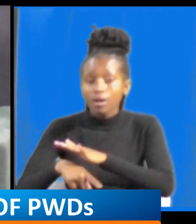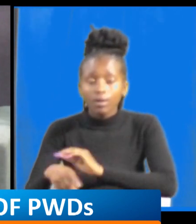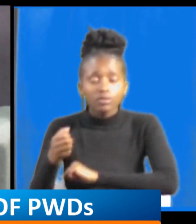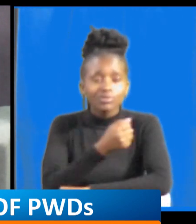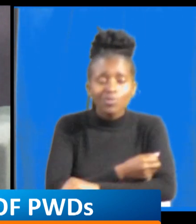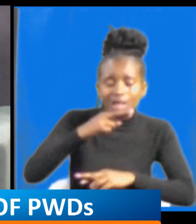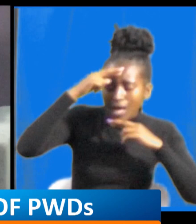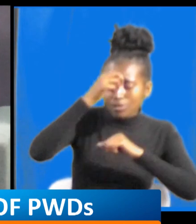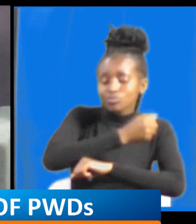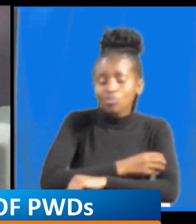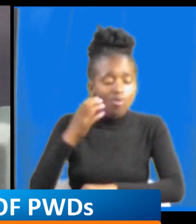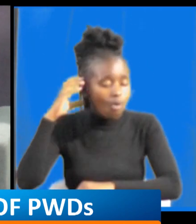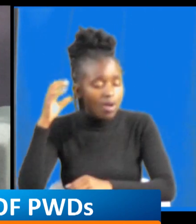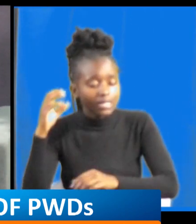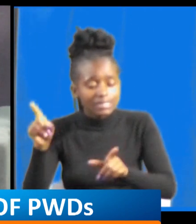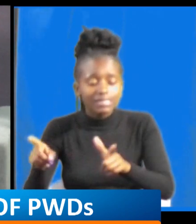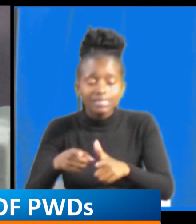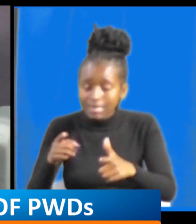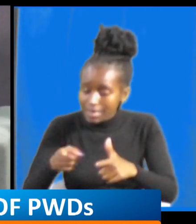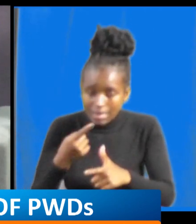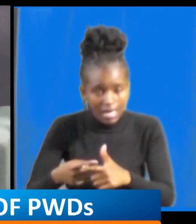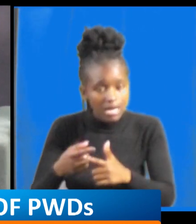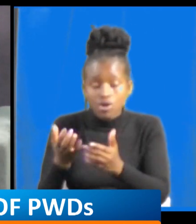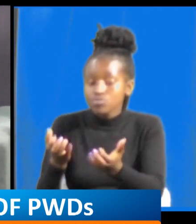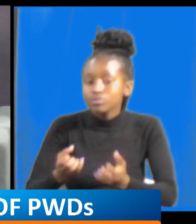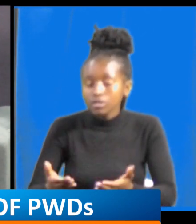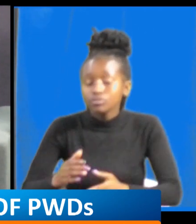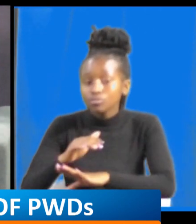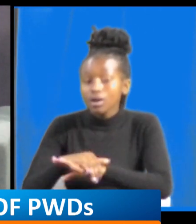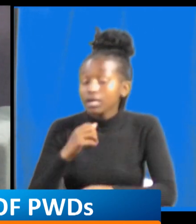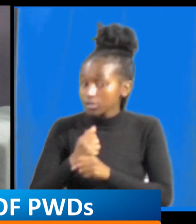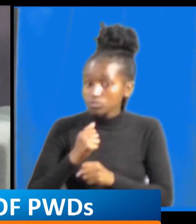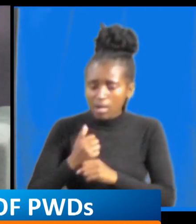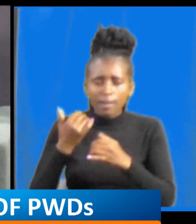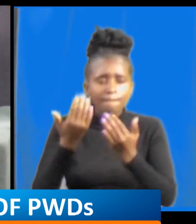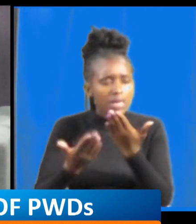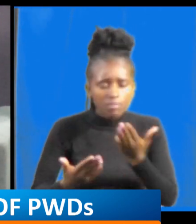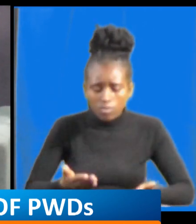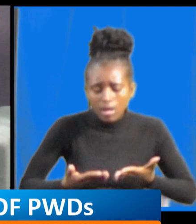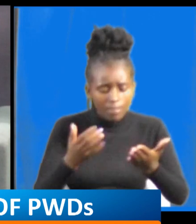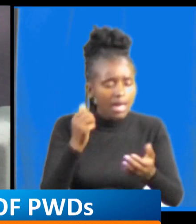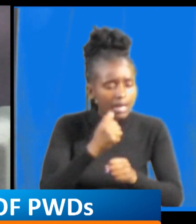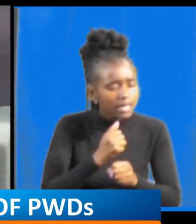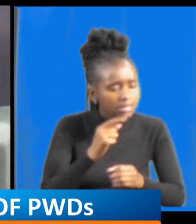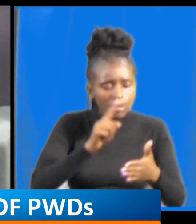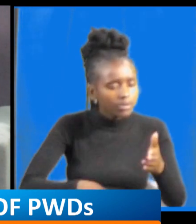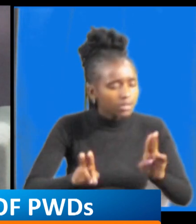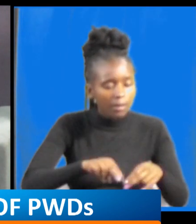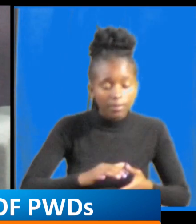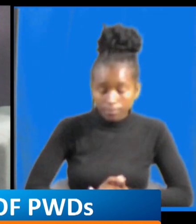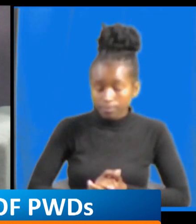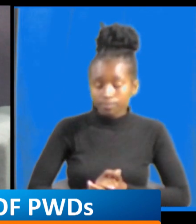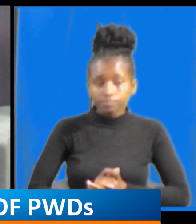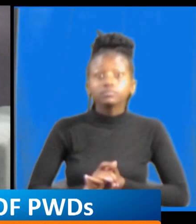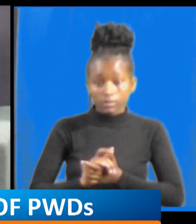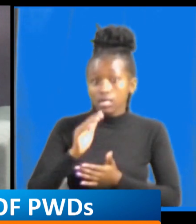work you need to depend on yourself have they reach that point okay yes they have reached and that is our main